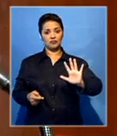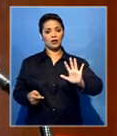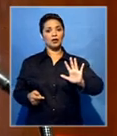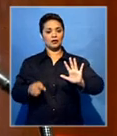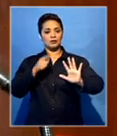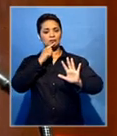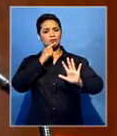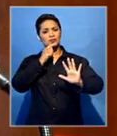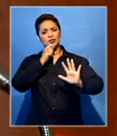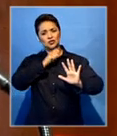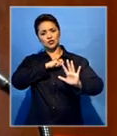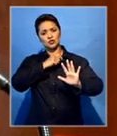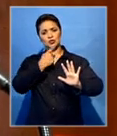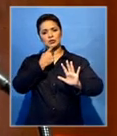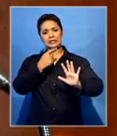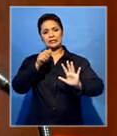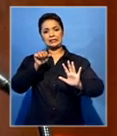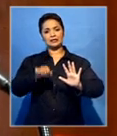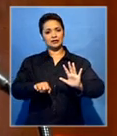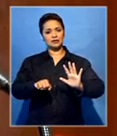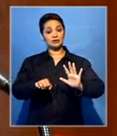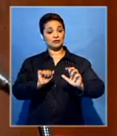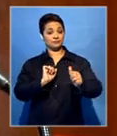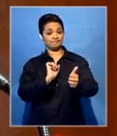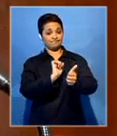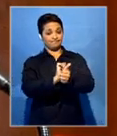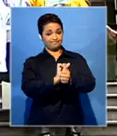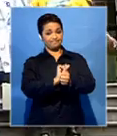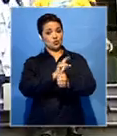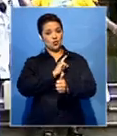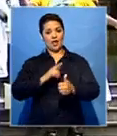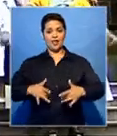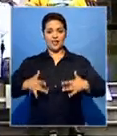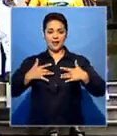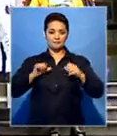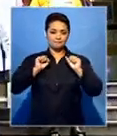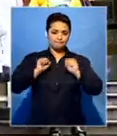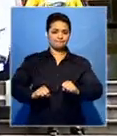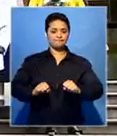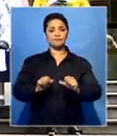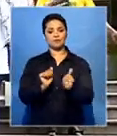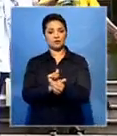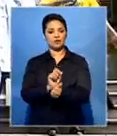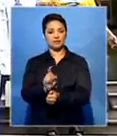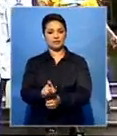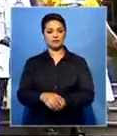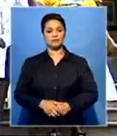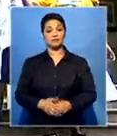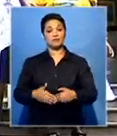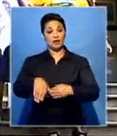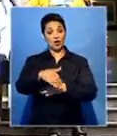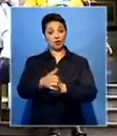carry the prescribed sentence as imprisonment for life. Outside court,